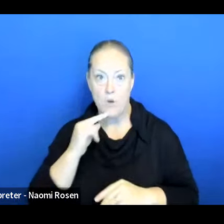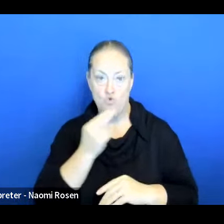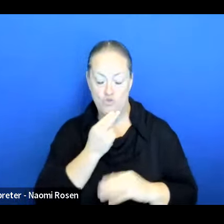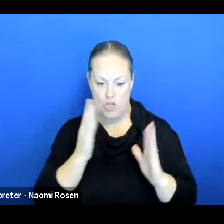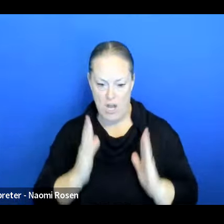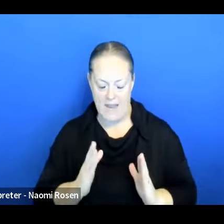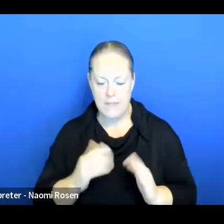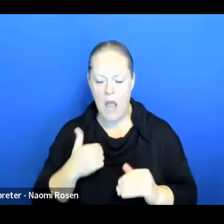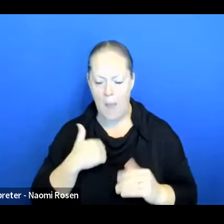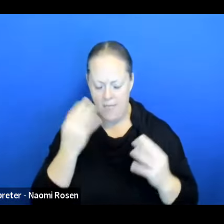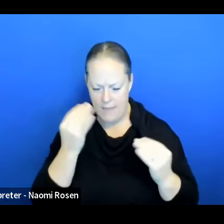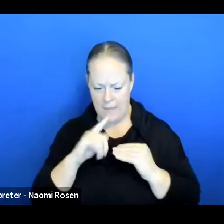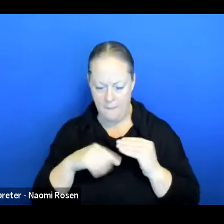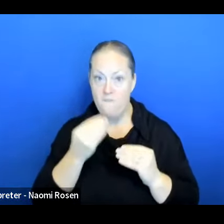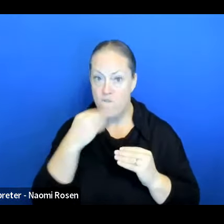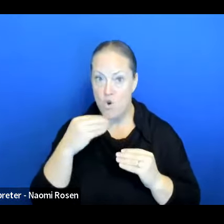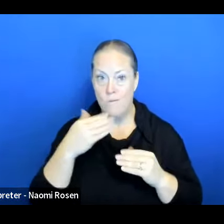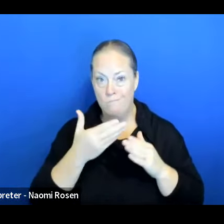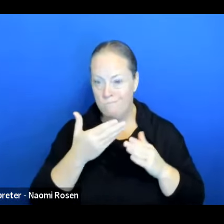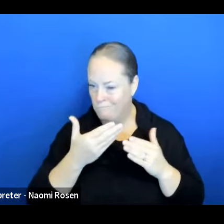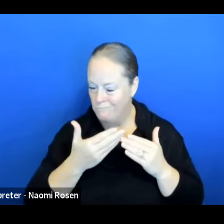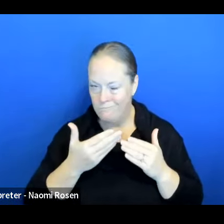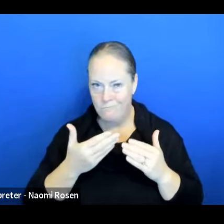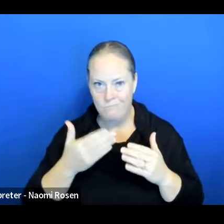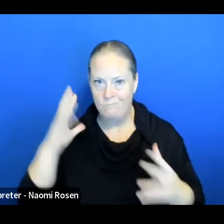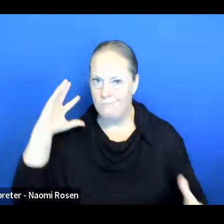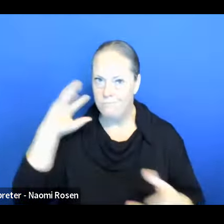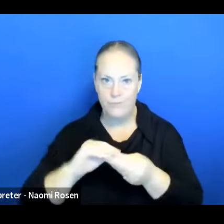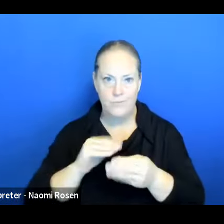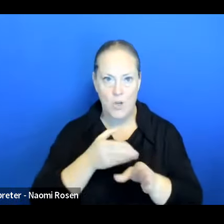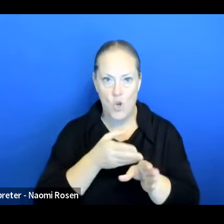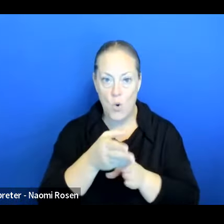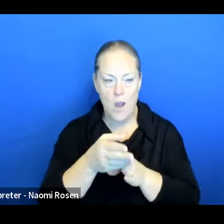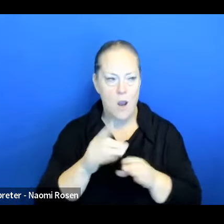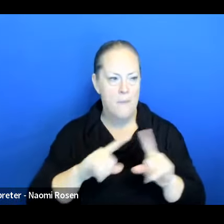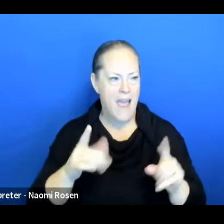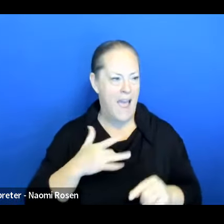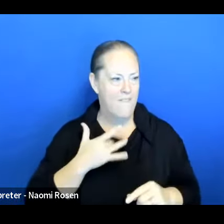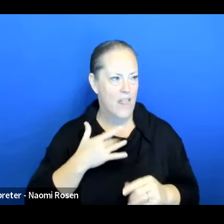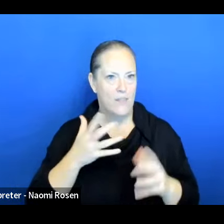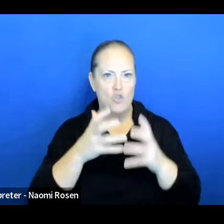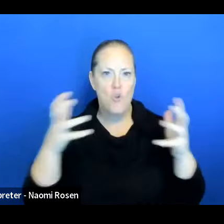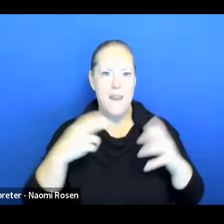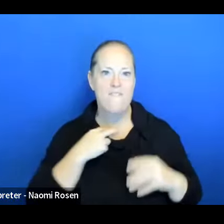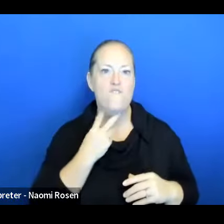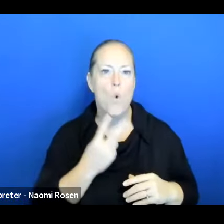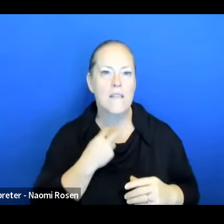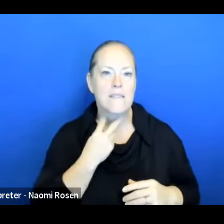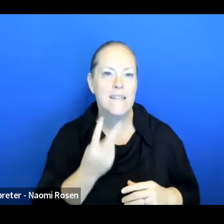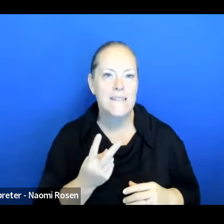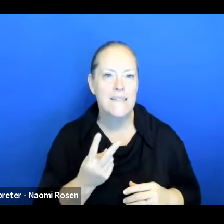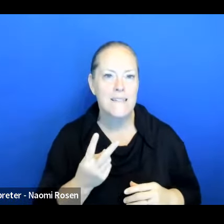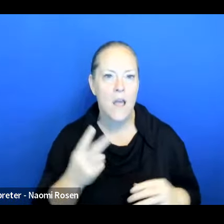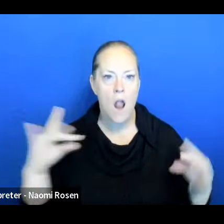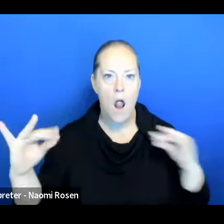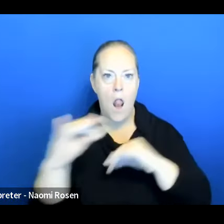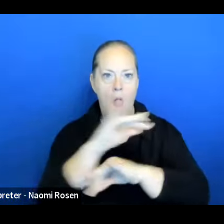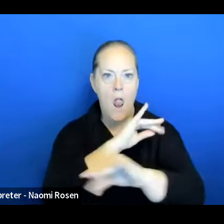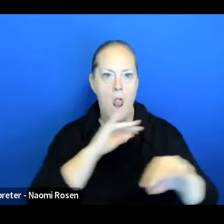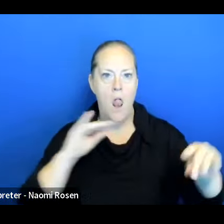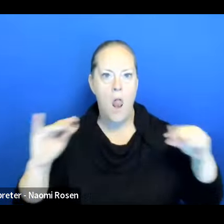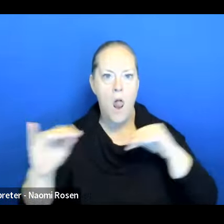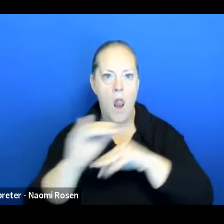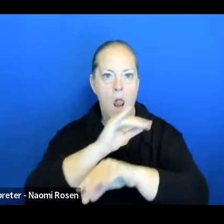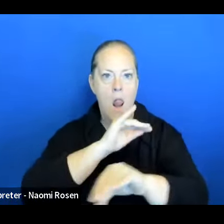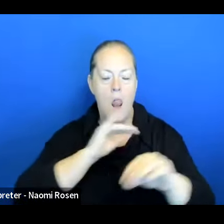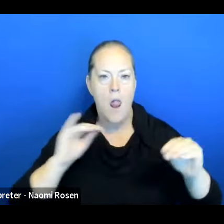thinking about food my whole career, but I feel like there's so many voices in the room and food isn't, it doesn't always rise to